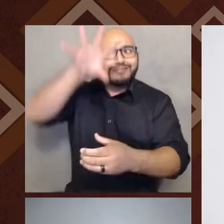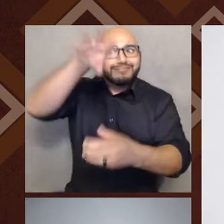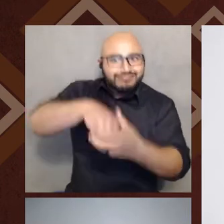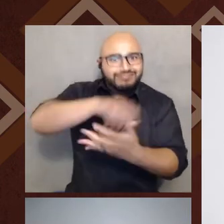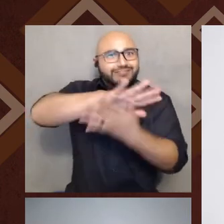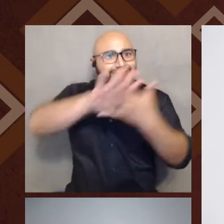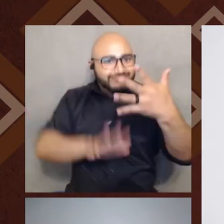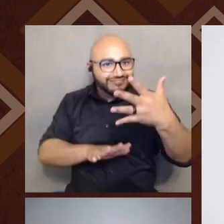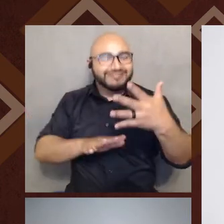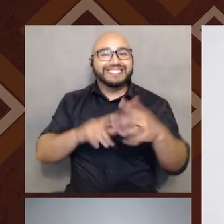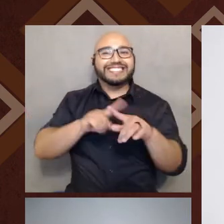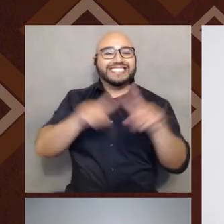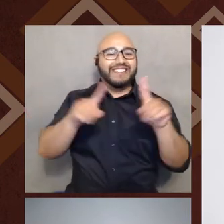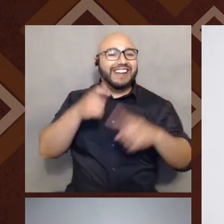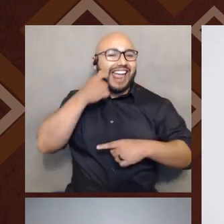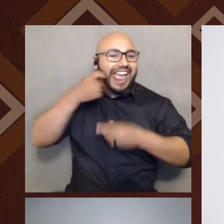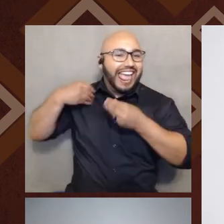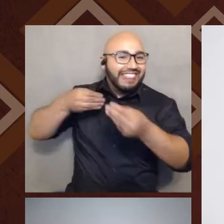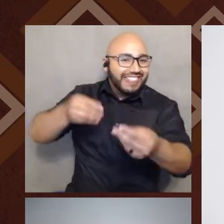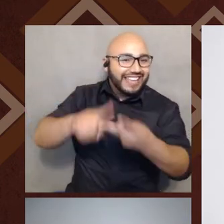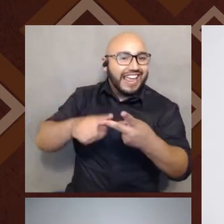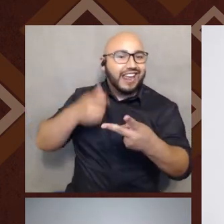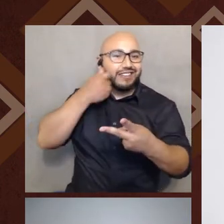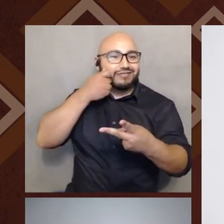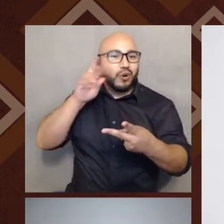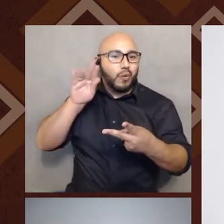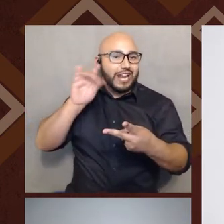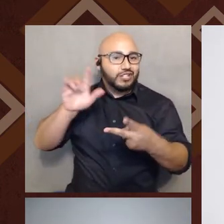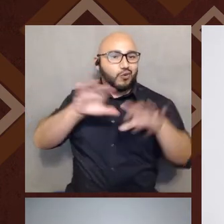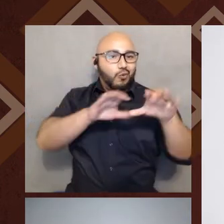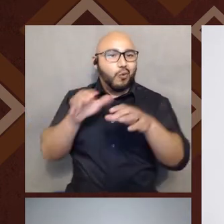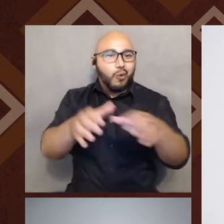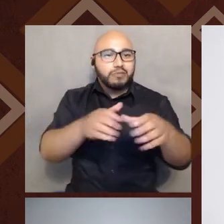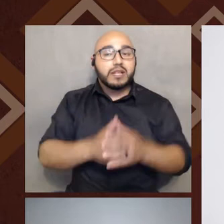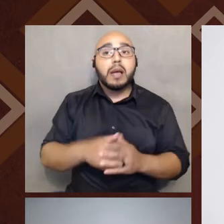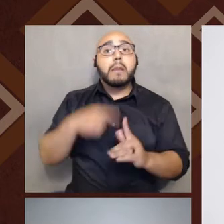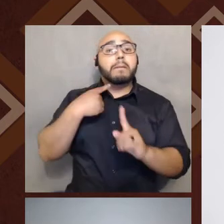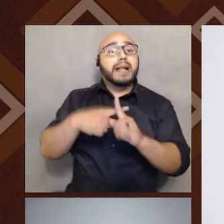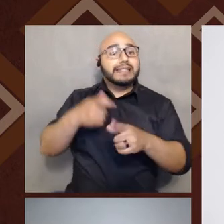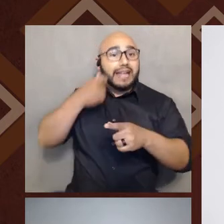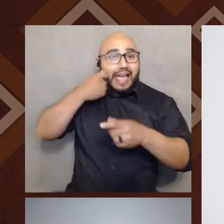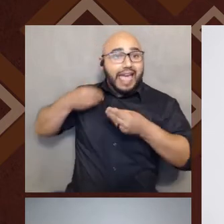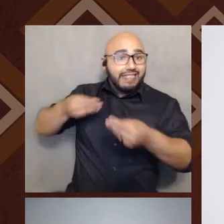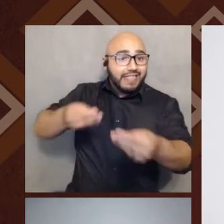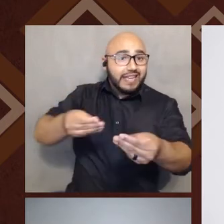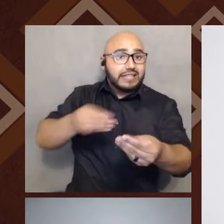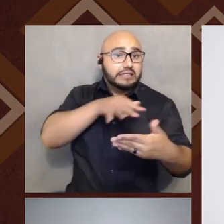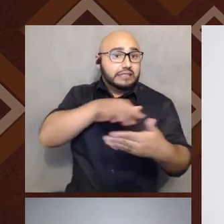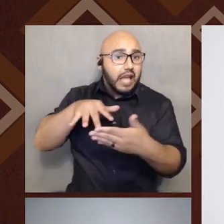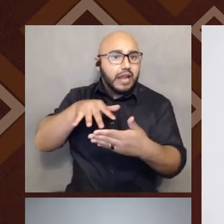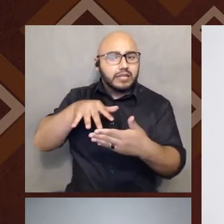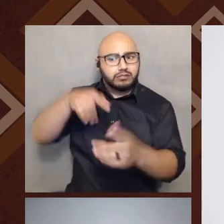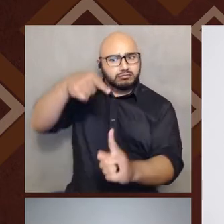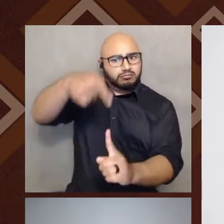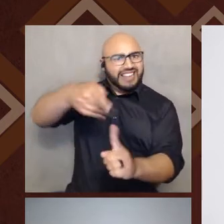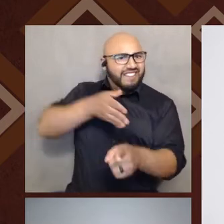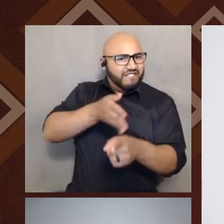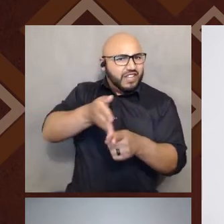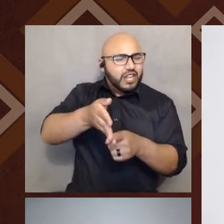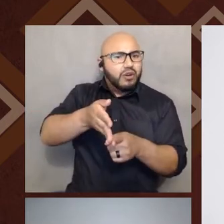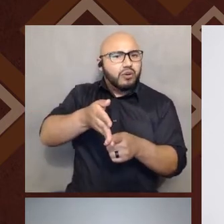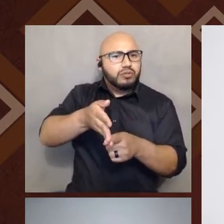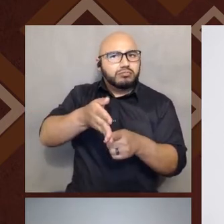to different ethnic and racial groups, right? And then you have a field like ethnic studies that is, at its core, dedicated